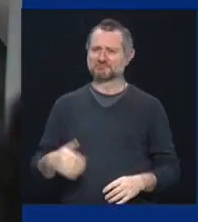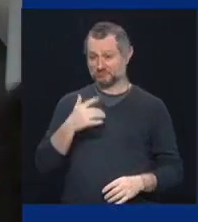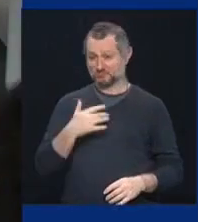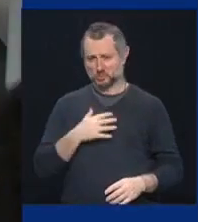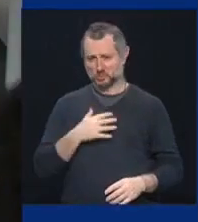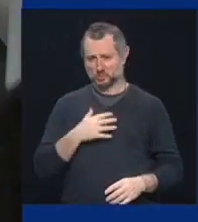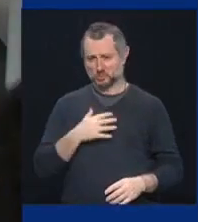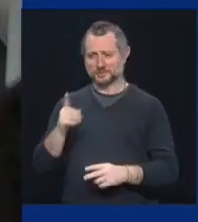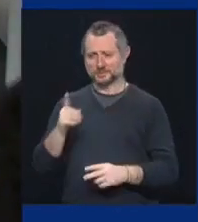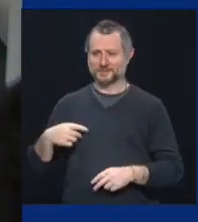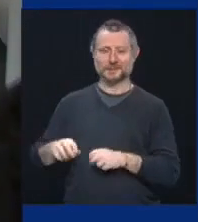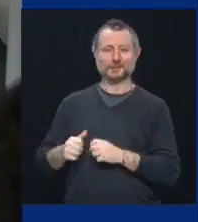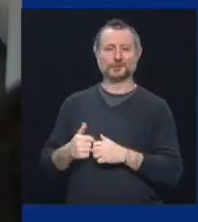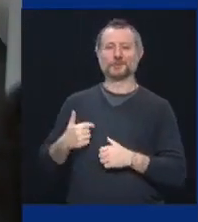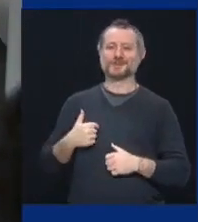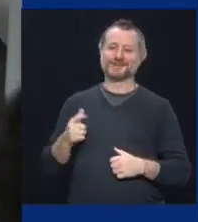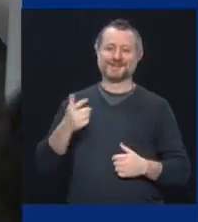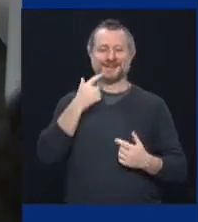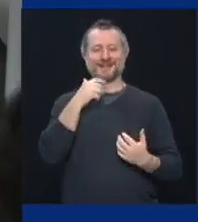him. And New York.